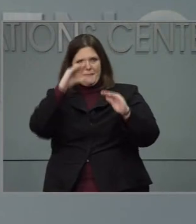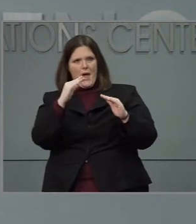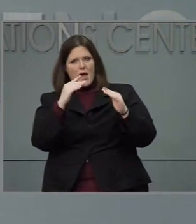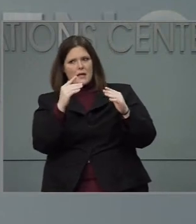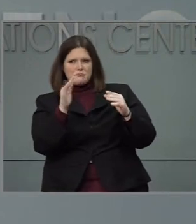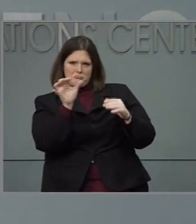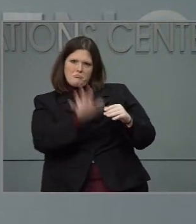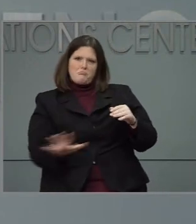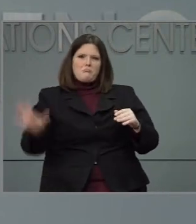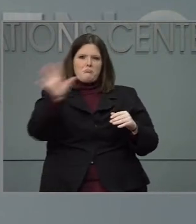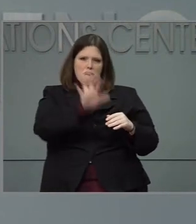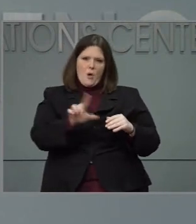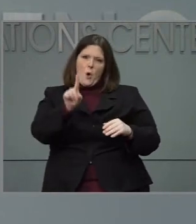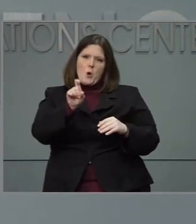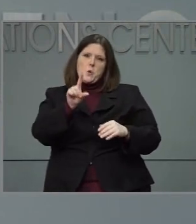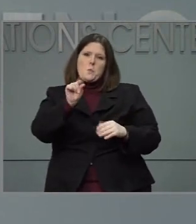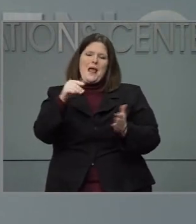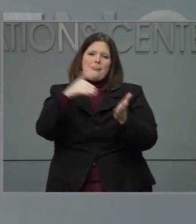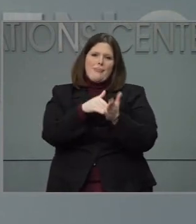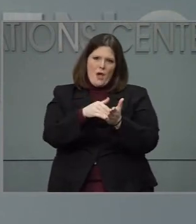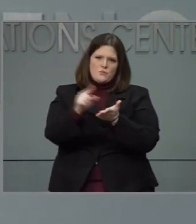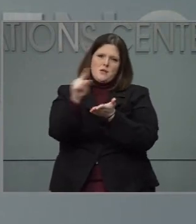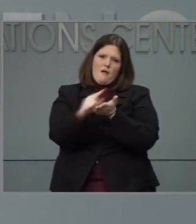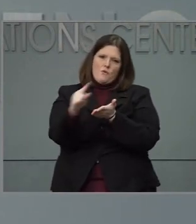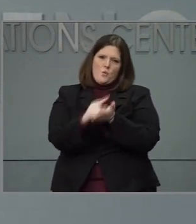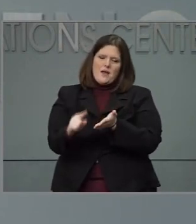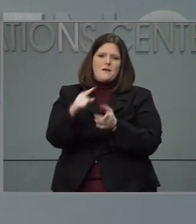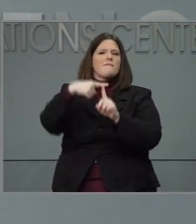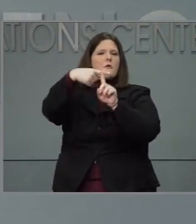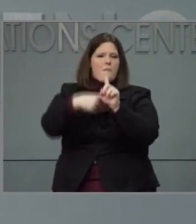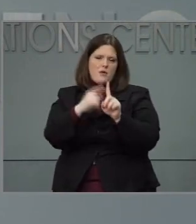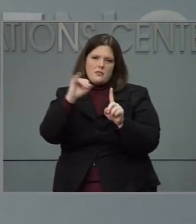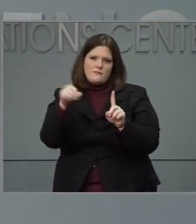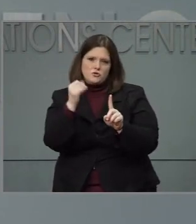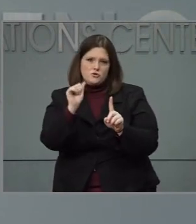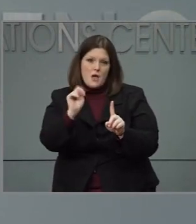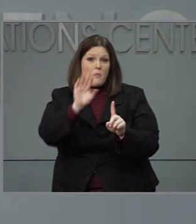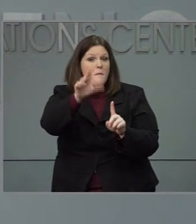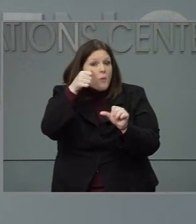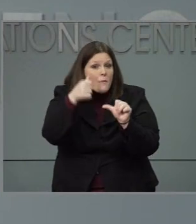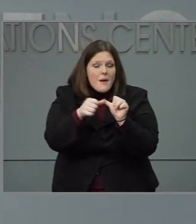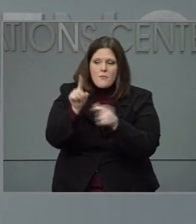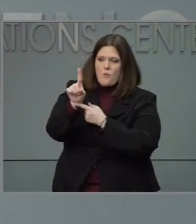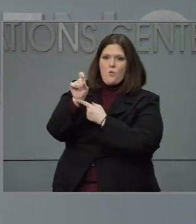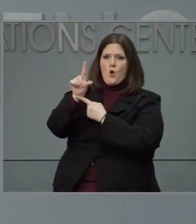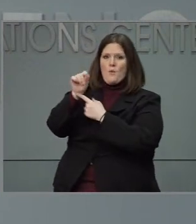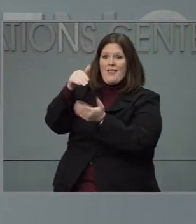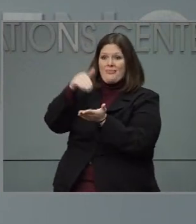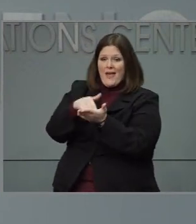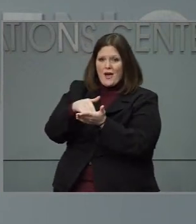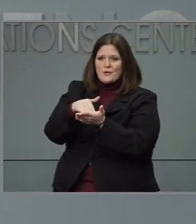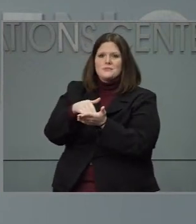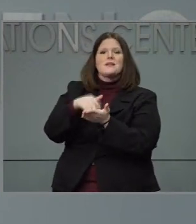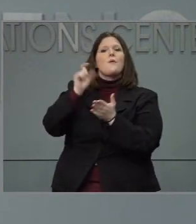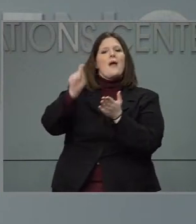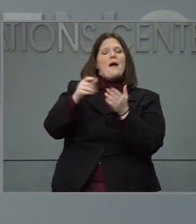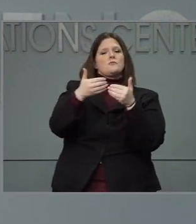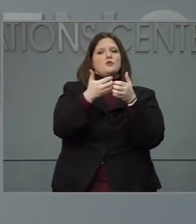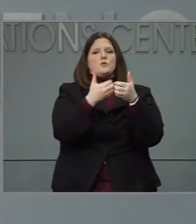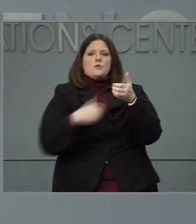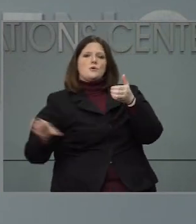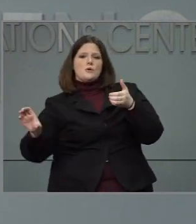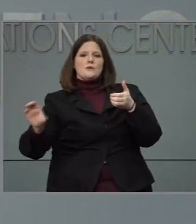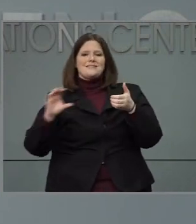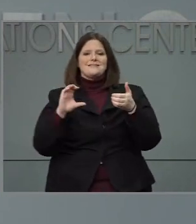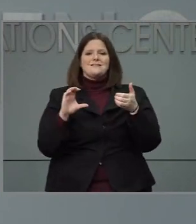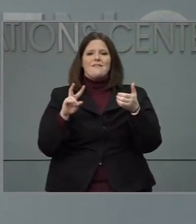about 120,000 new doses each week. But remember, we then need to make an allocation over to our CVS and Walgreens effort. That is